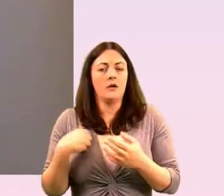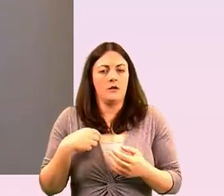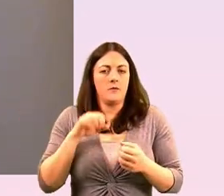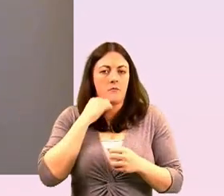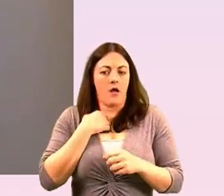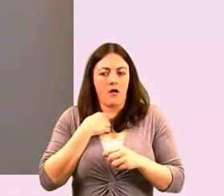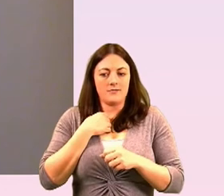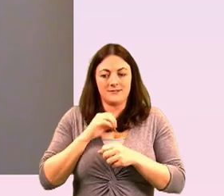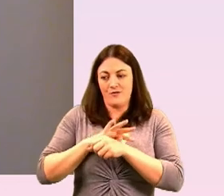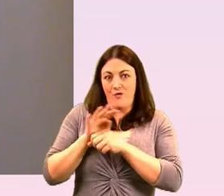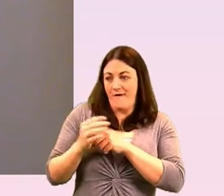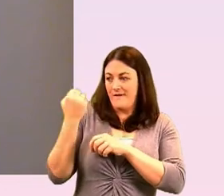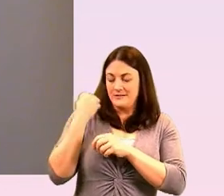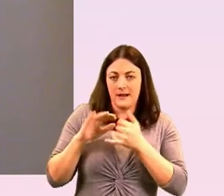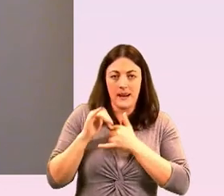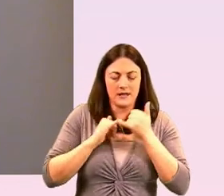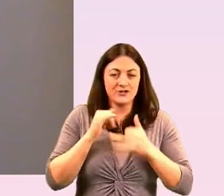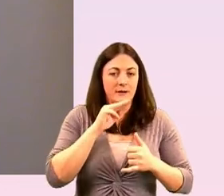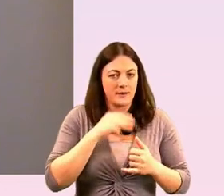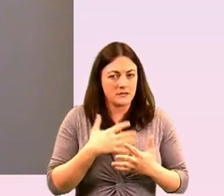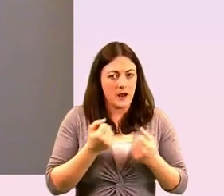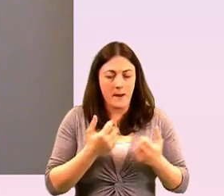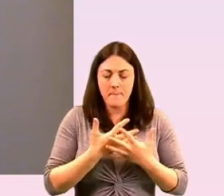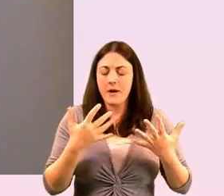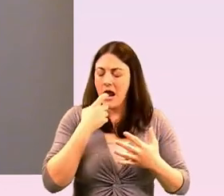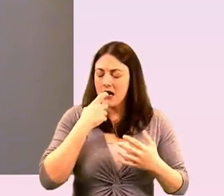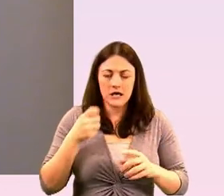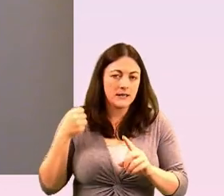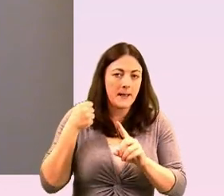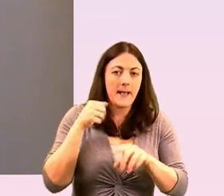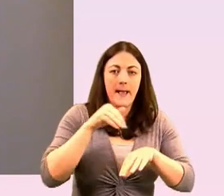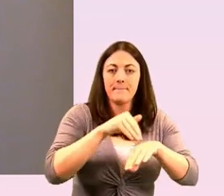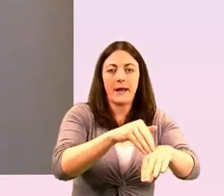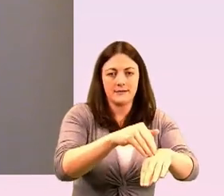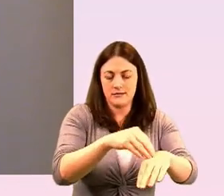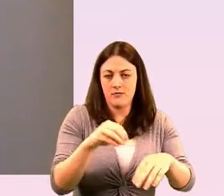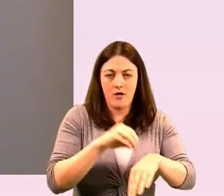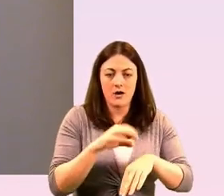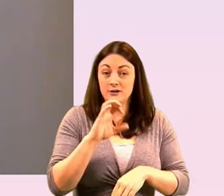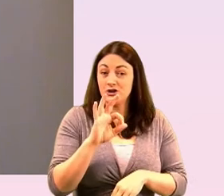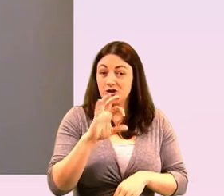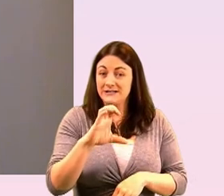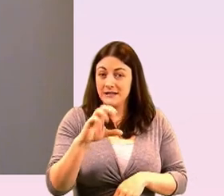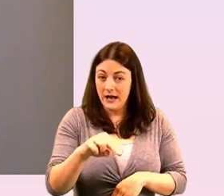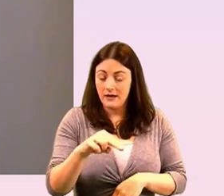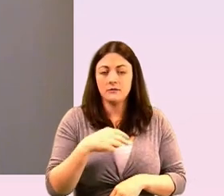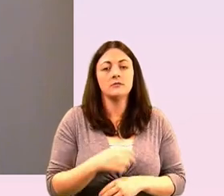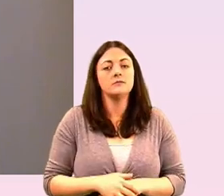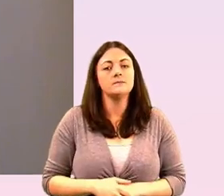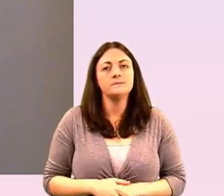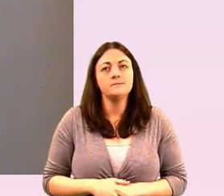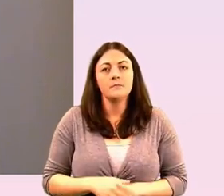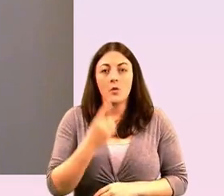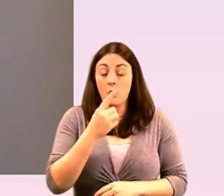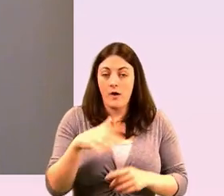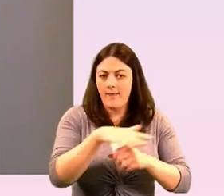was a very immediate and and and significant impact and for us um one of the big areas that that uh